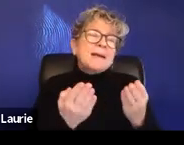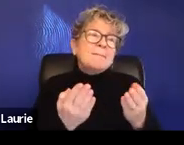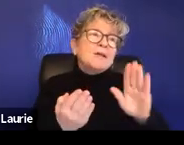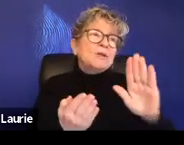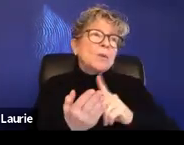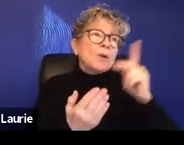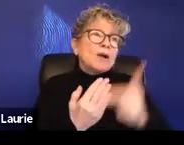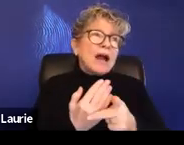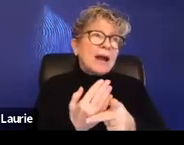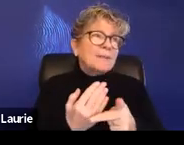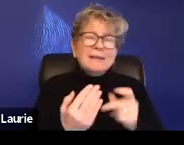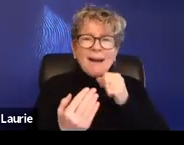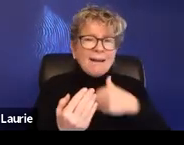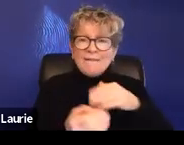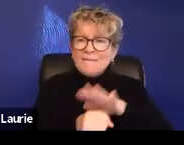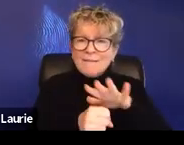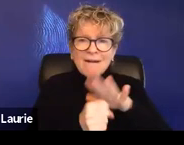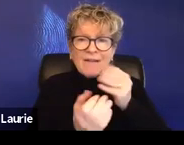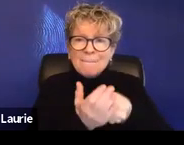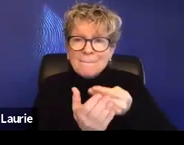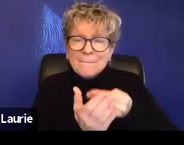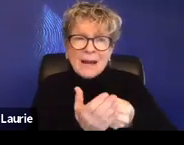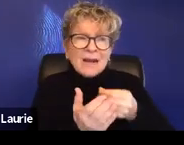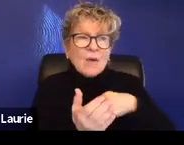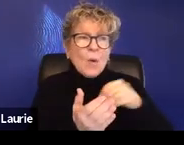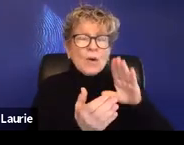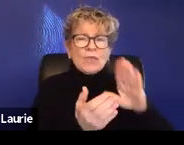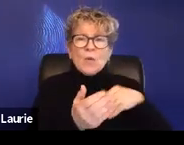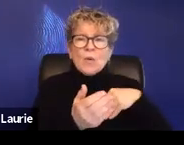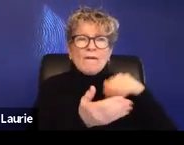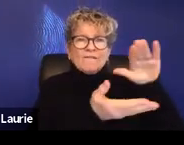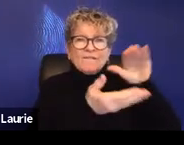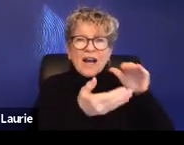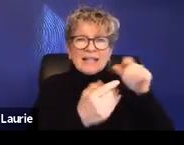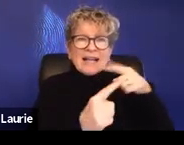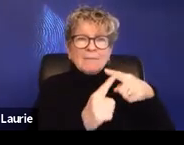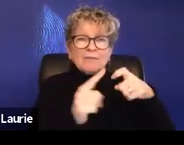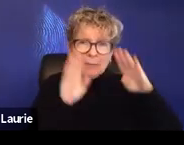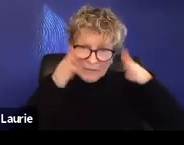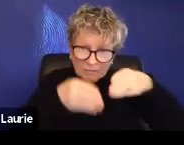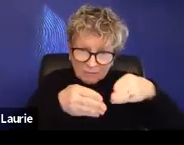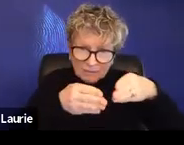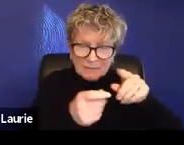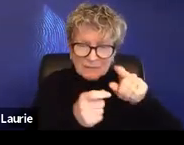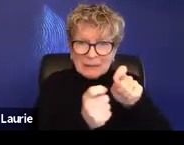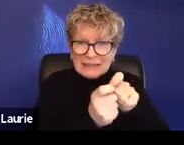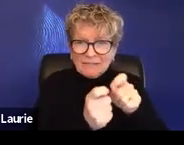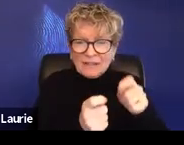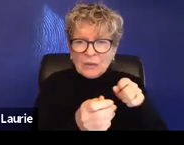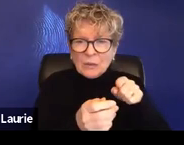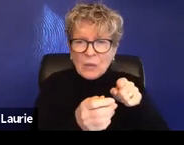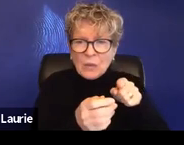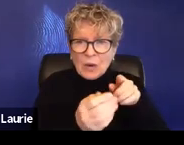or focus to, uh, be holistic in the most obvious way, which is really assist the survivor